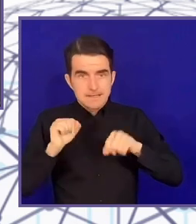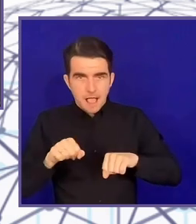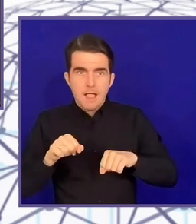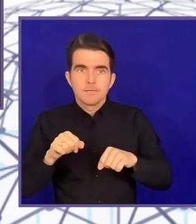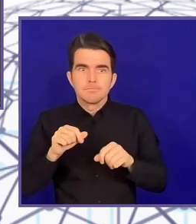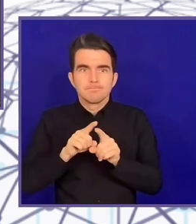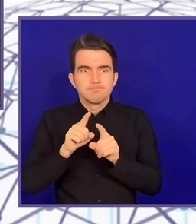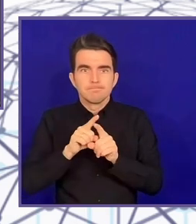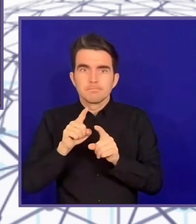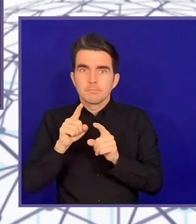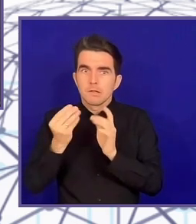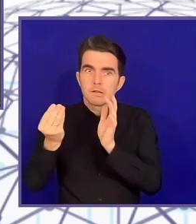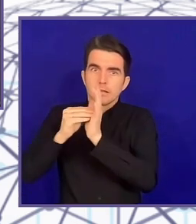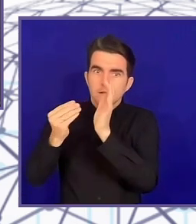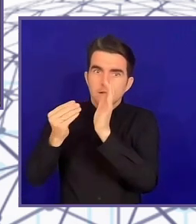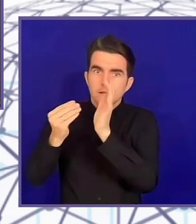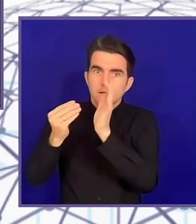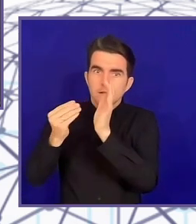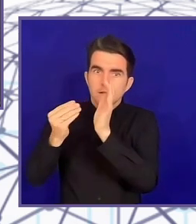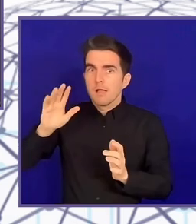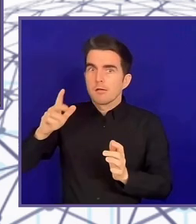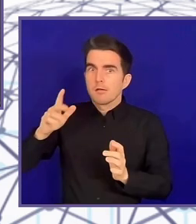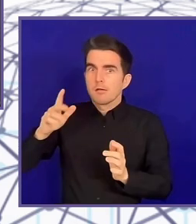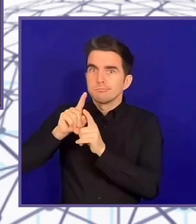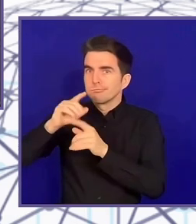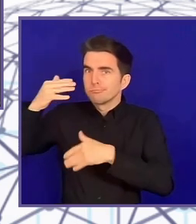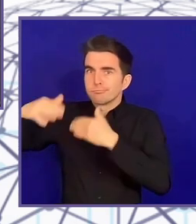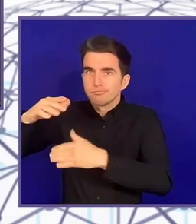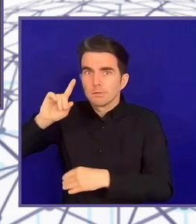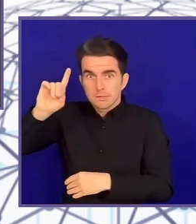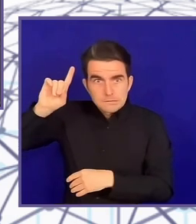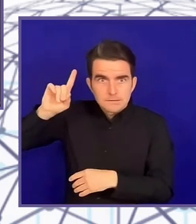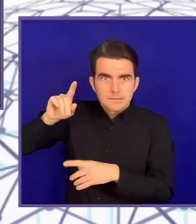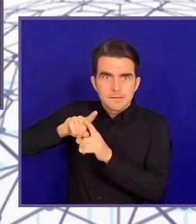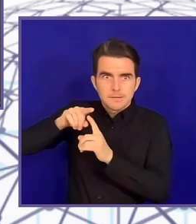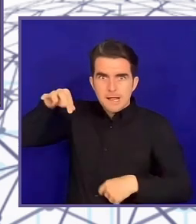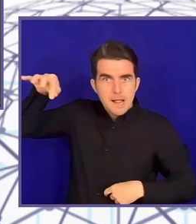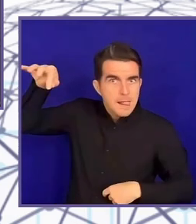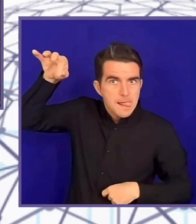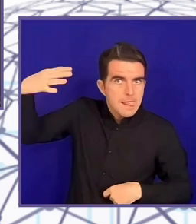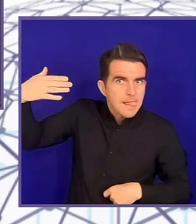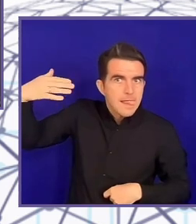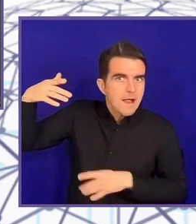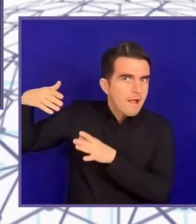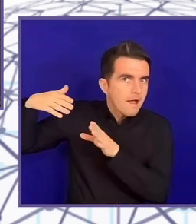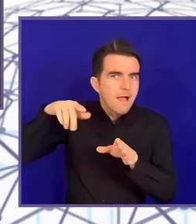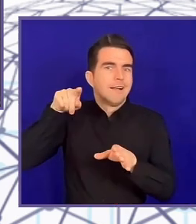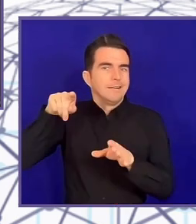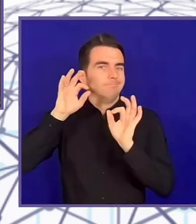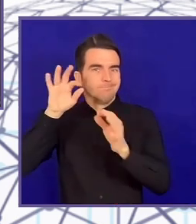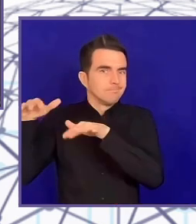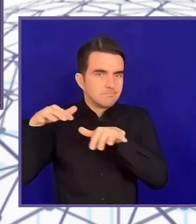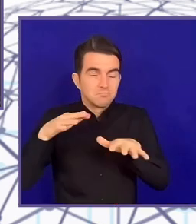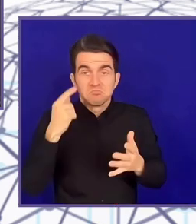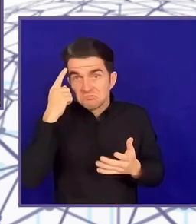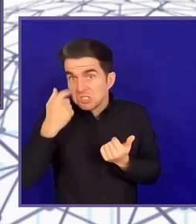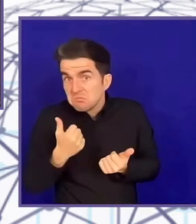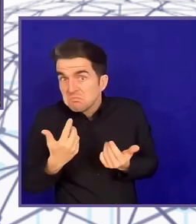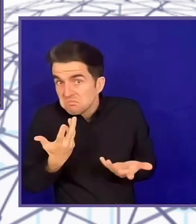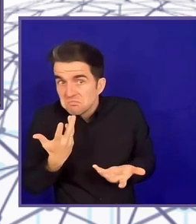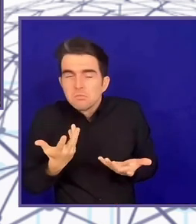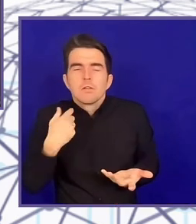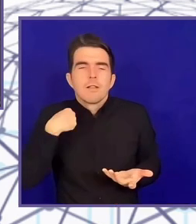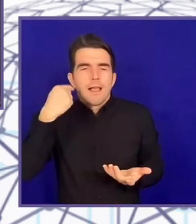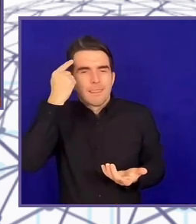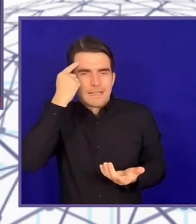And with that, I think, do you want to start closing, Cathy? Yeah, no, I can close. I was to just see if anybody had any questions or comments for us,